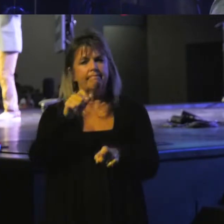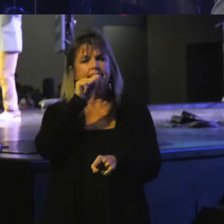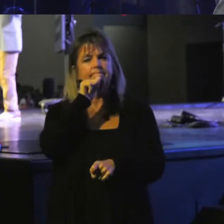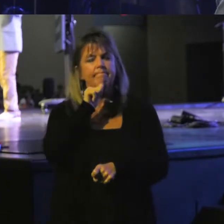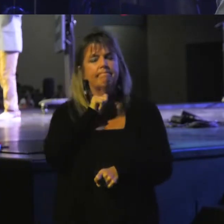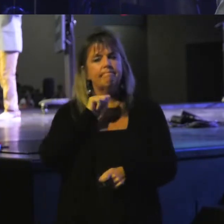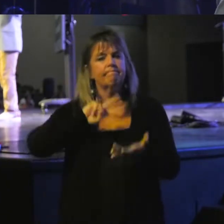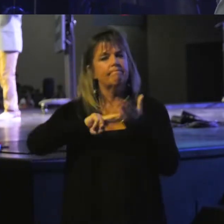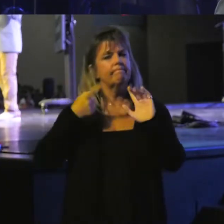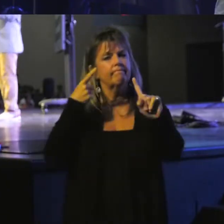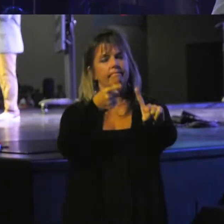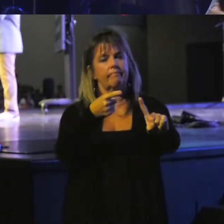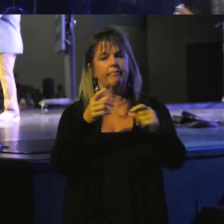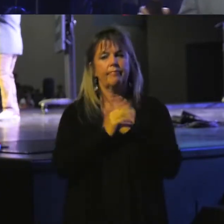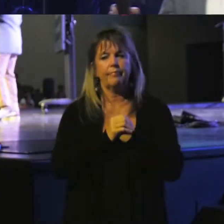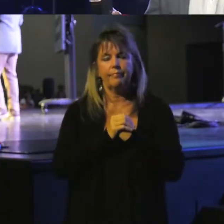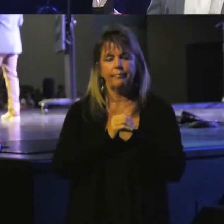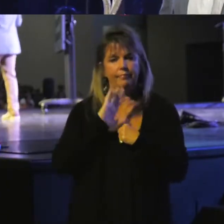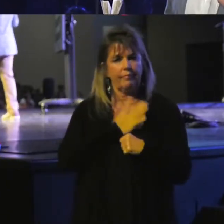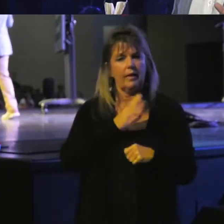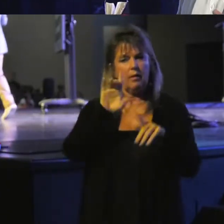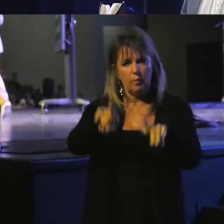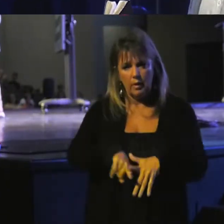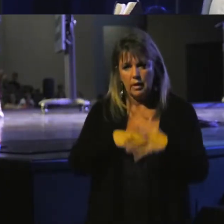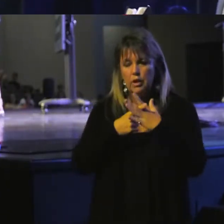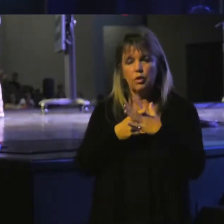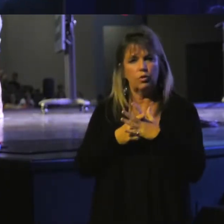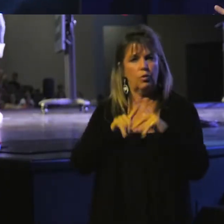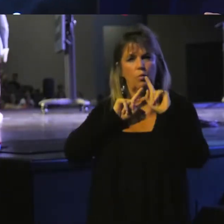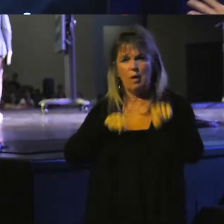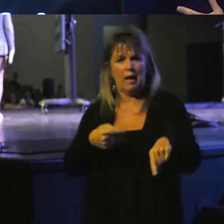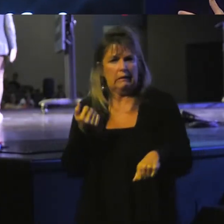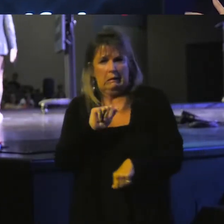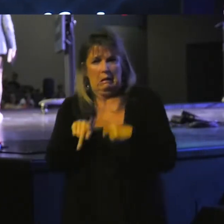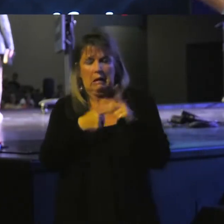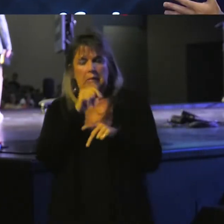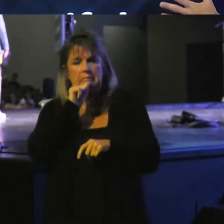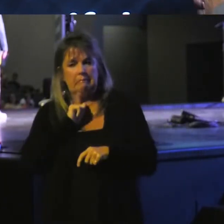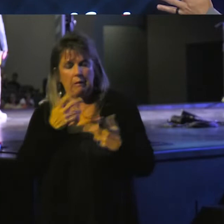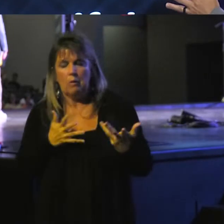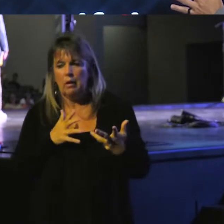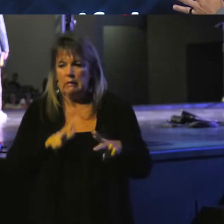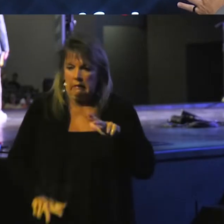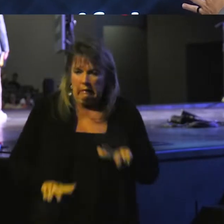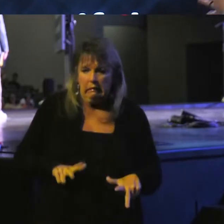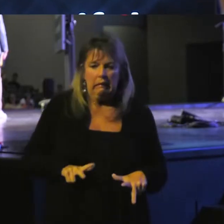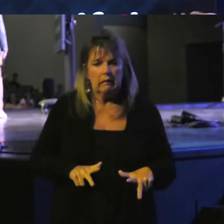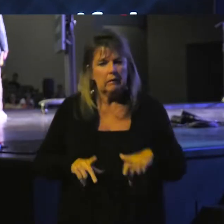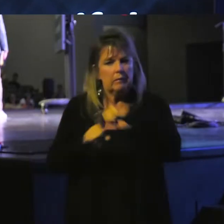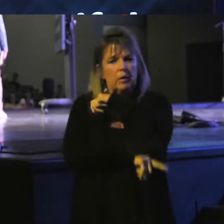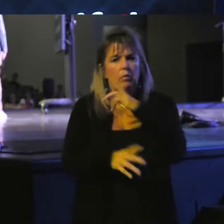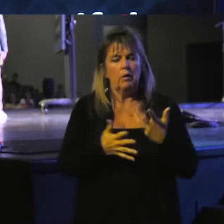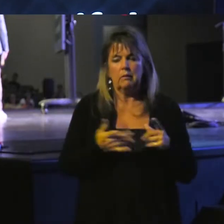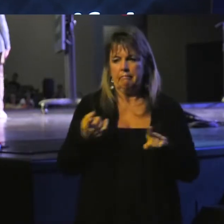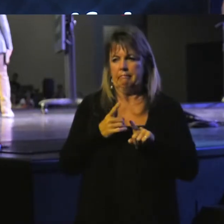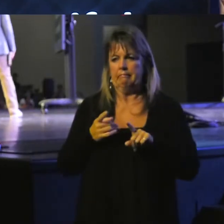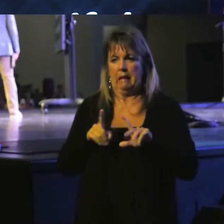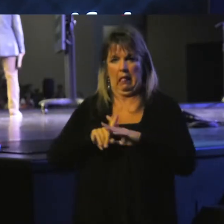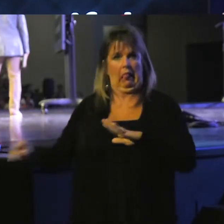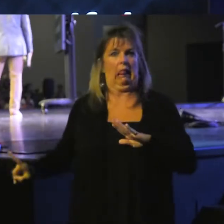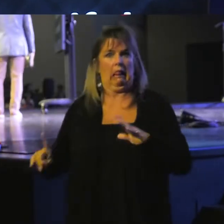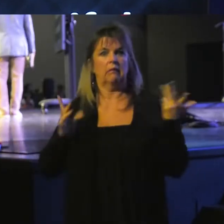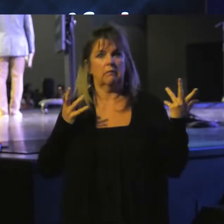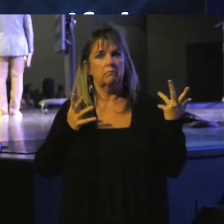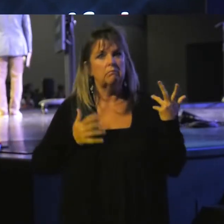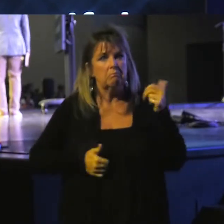purpose. Our initial human reaction to any kind of suffering, discomfort, persecution is to get away from it. I mean, this